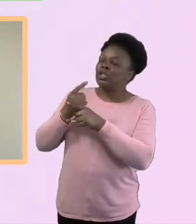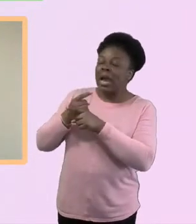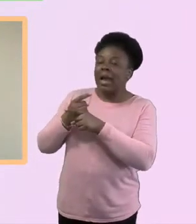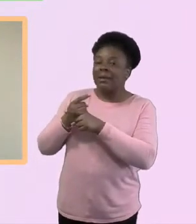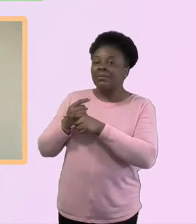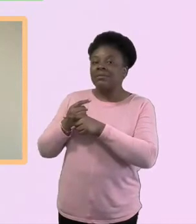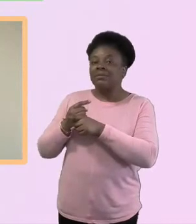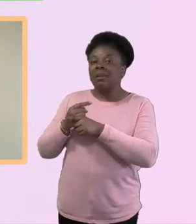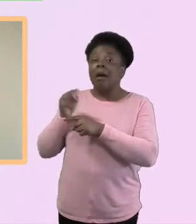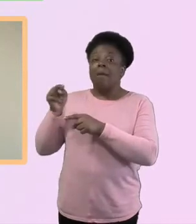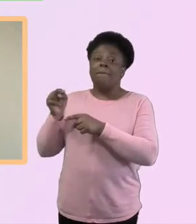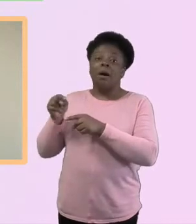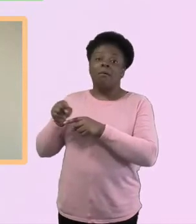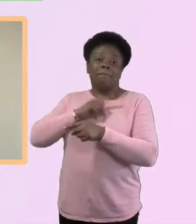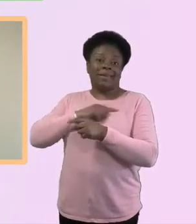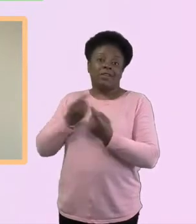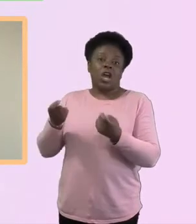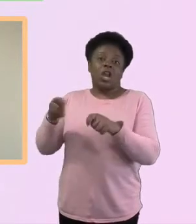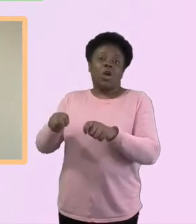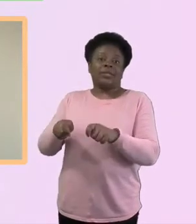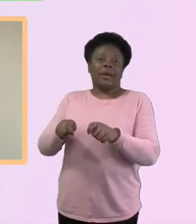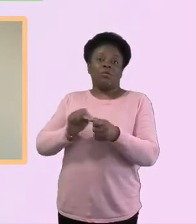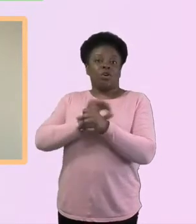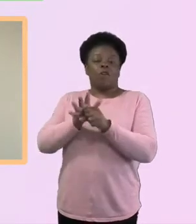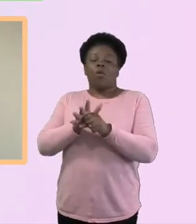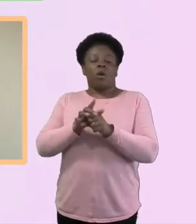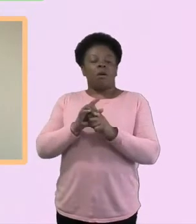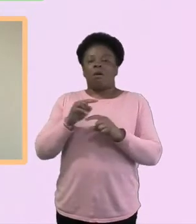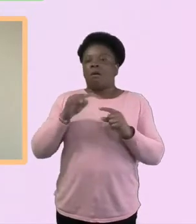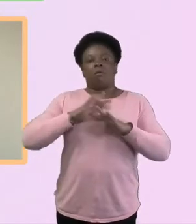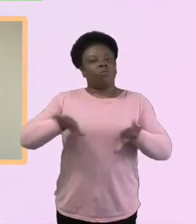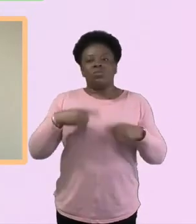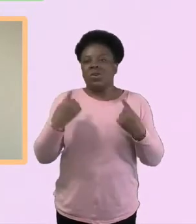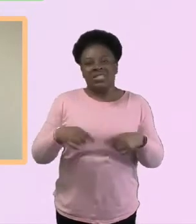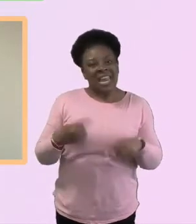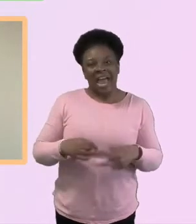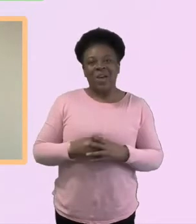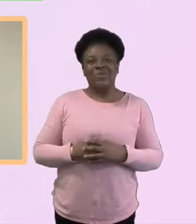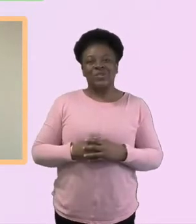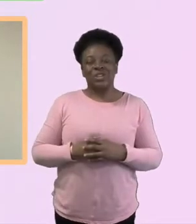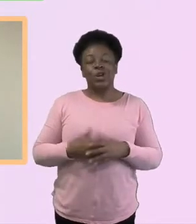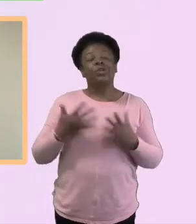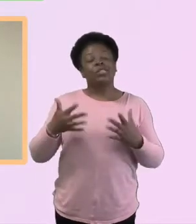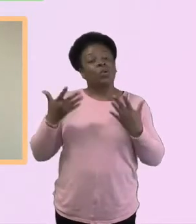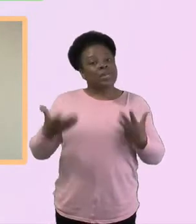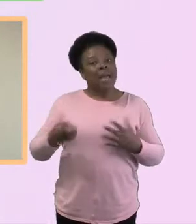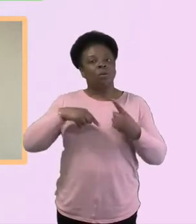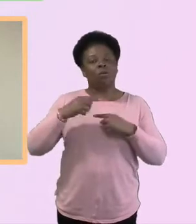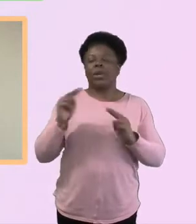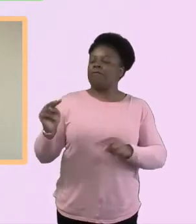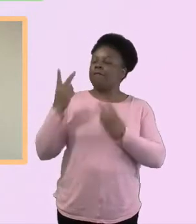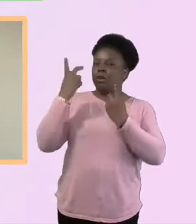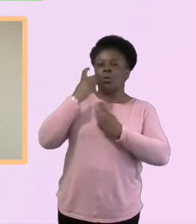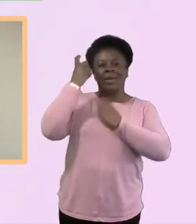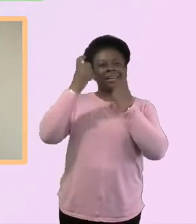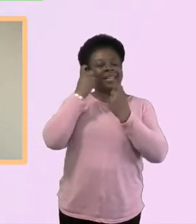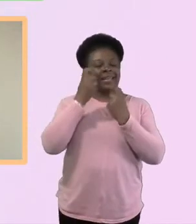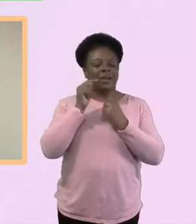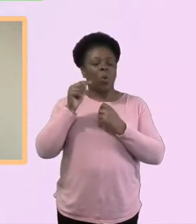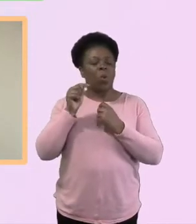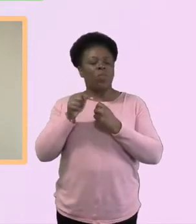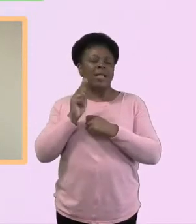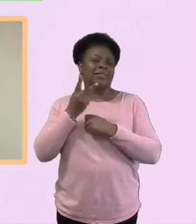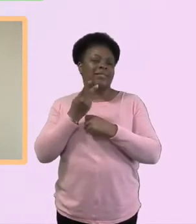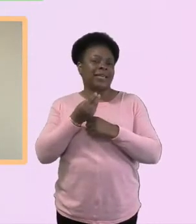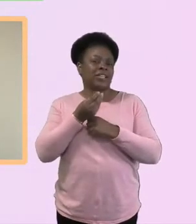happening. Um, and one of the things we thought would be good to do is like, how do you take those great elements? So, um, at